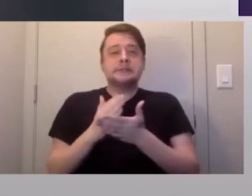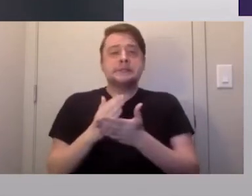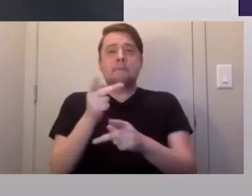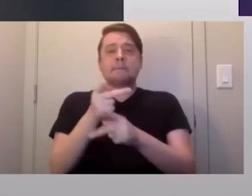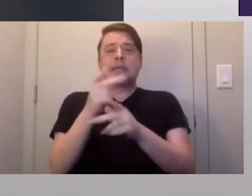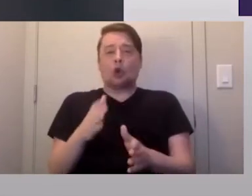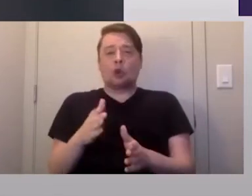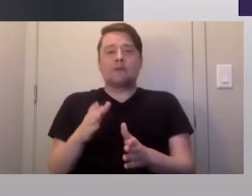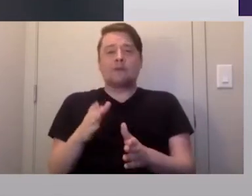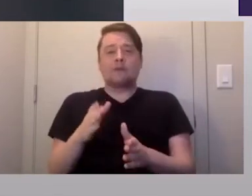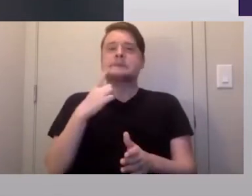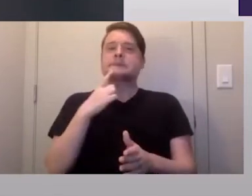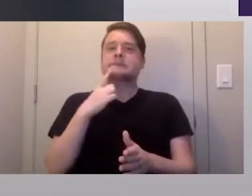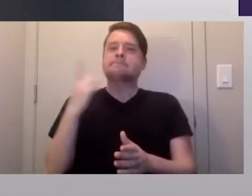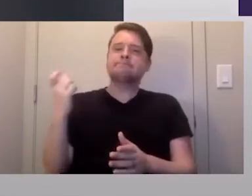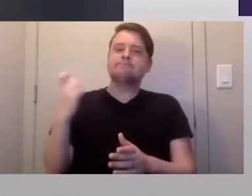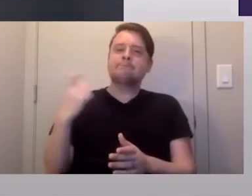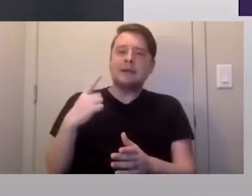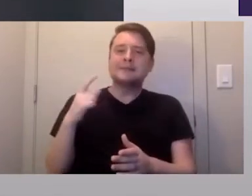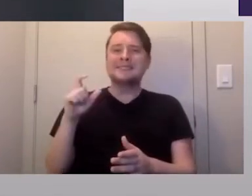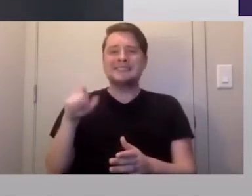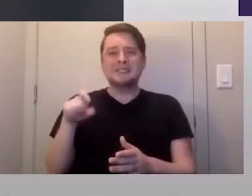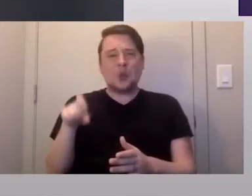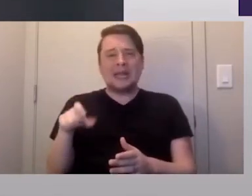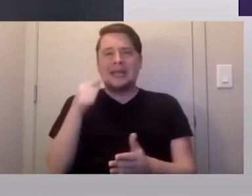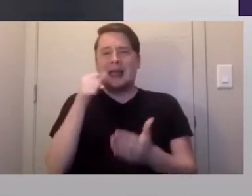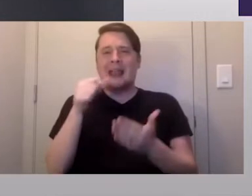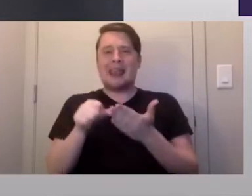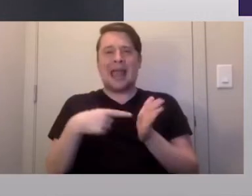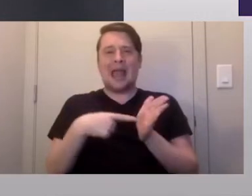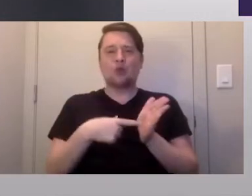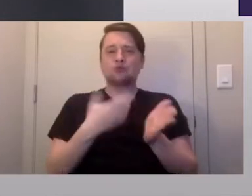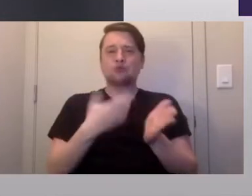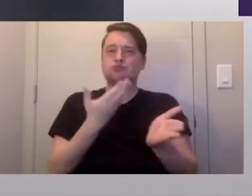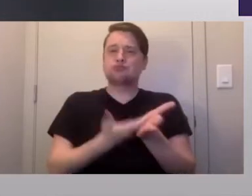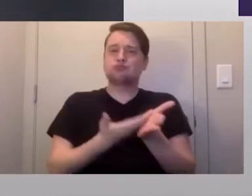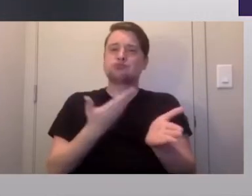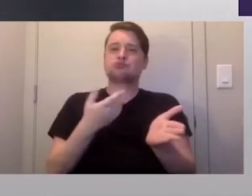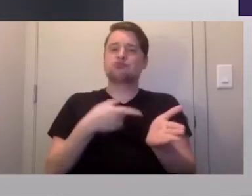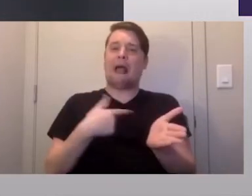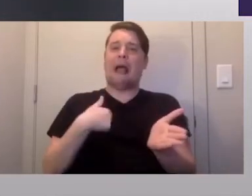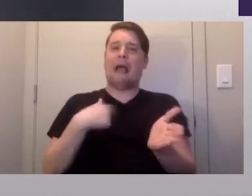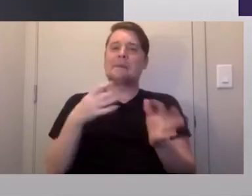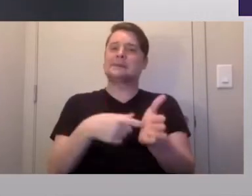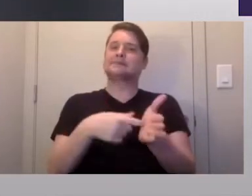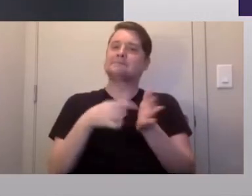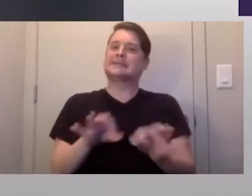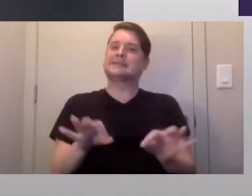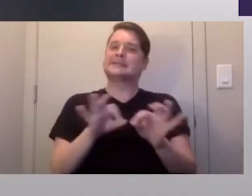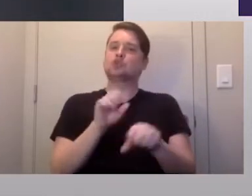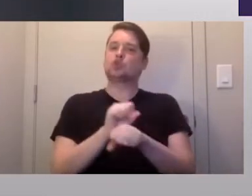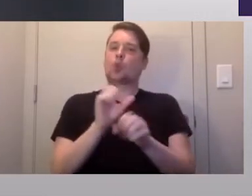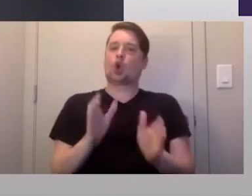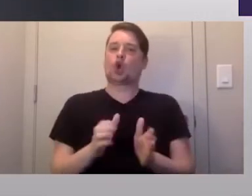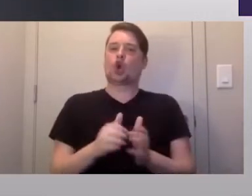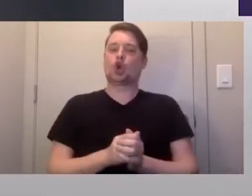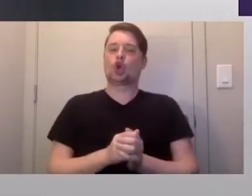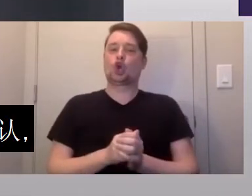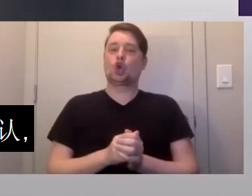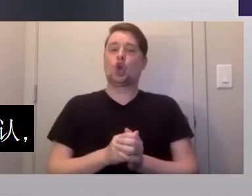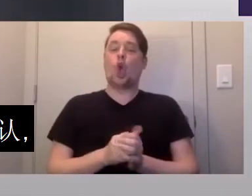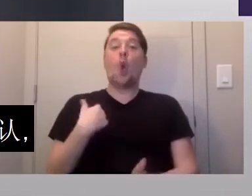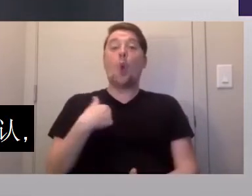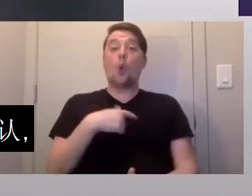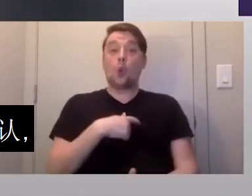asking if they need a letter to prove that they are essential workers. And